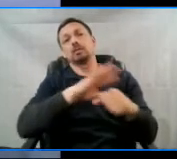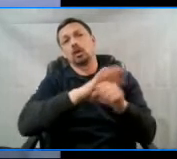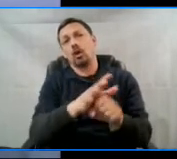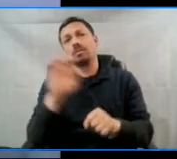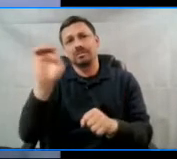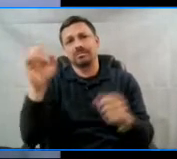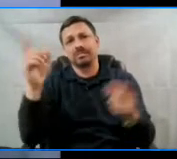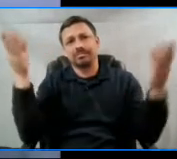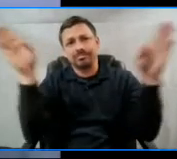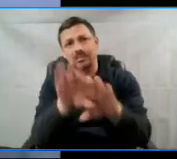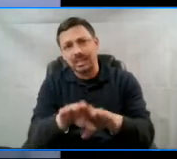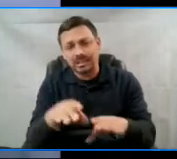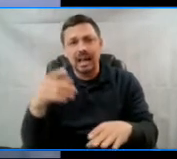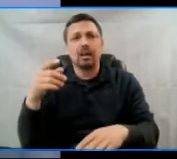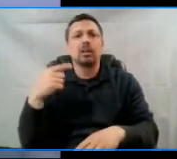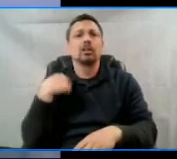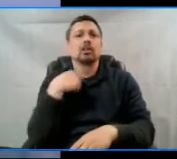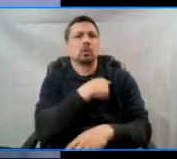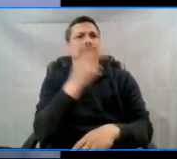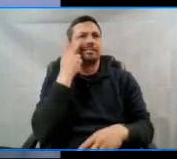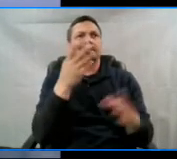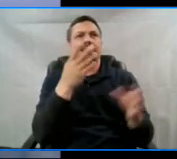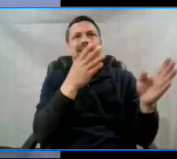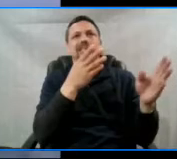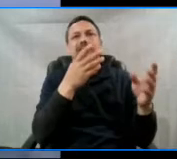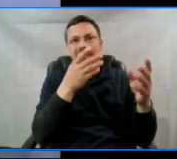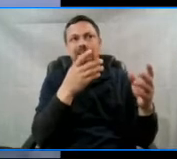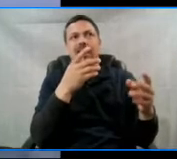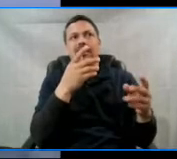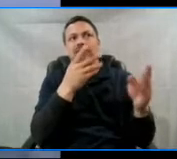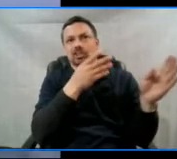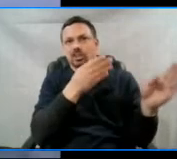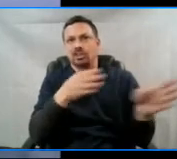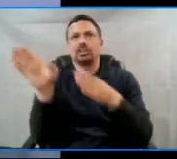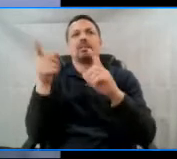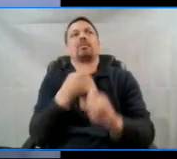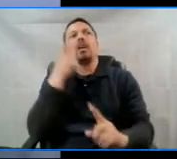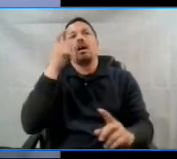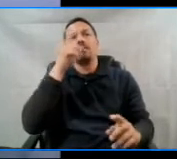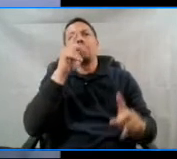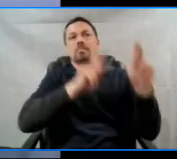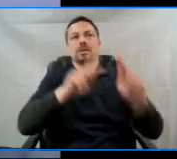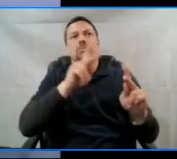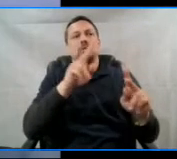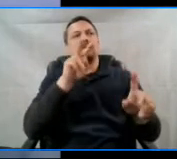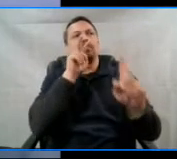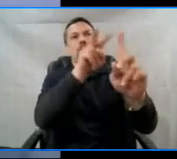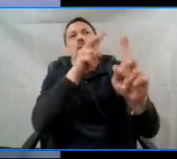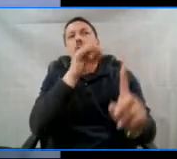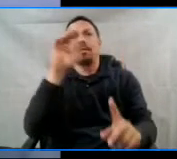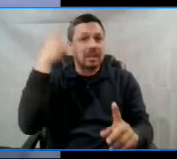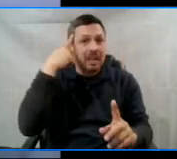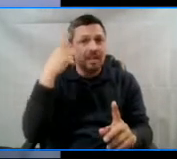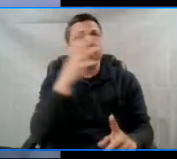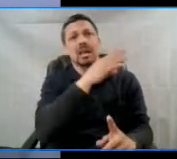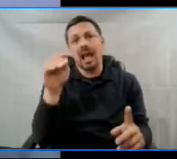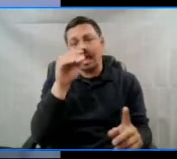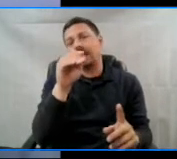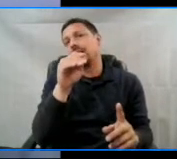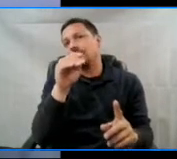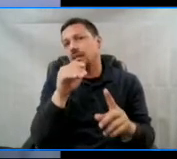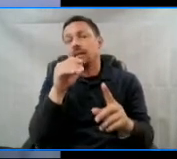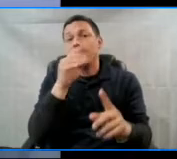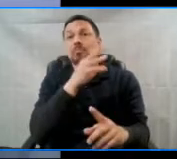March, we have seen significant shifts in voter attitudes around the role of government in caring for its people. And as a result of the